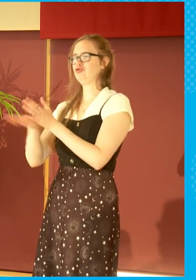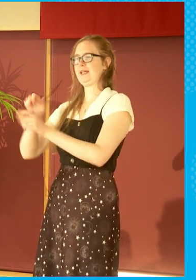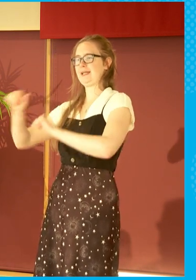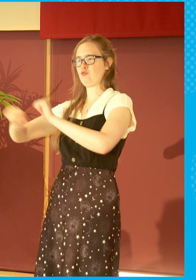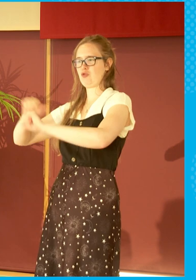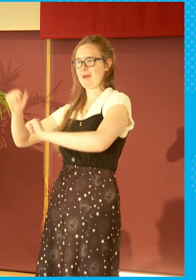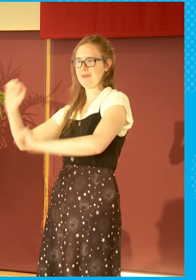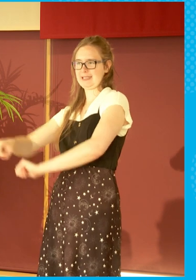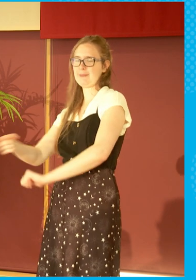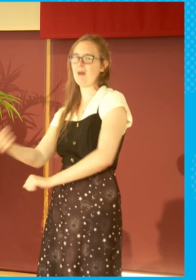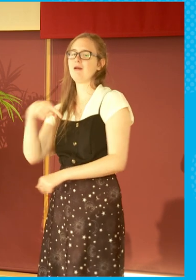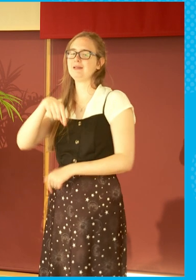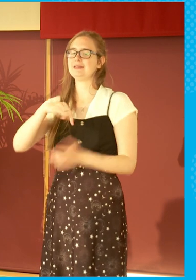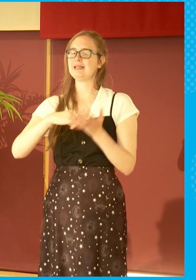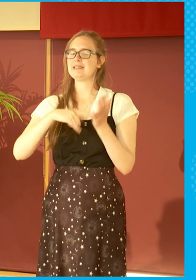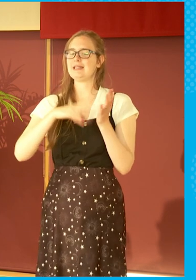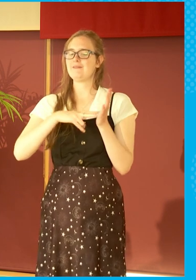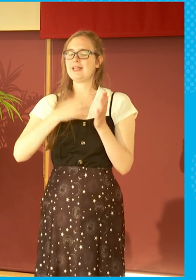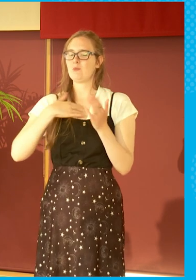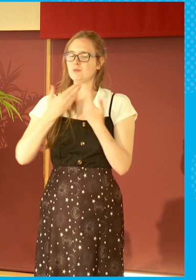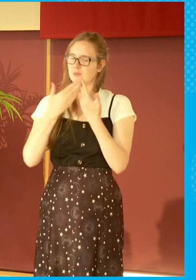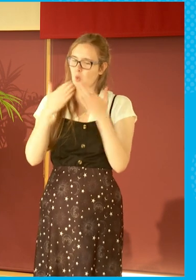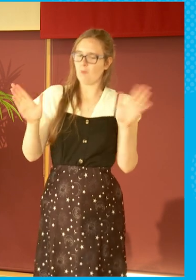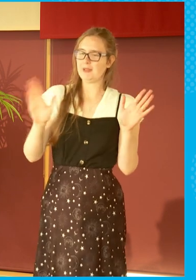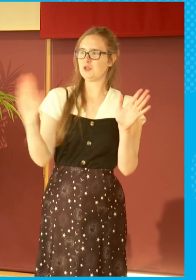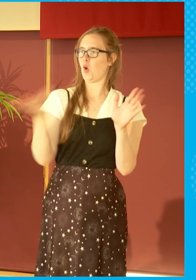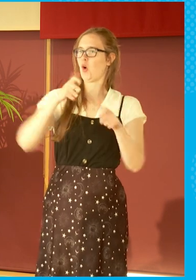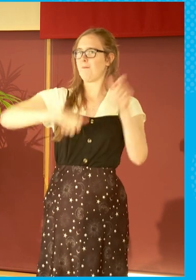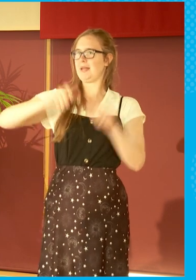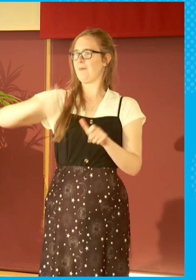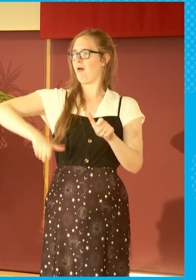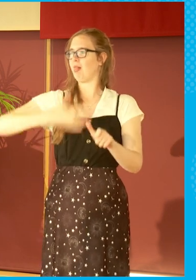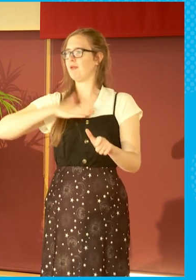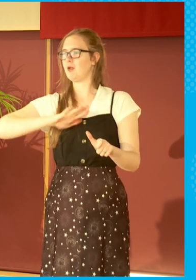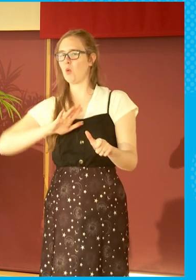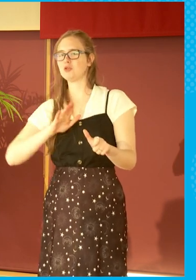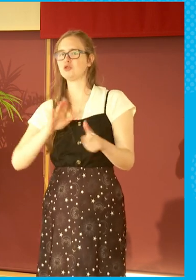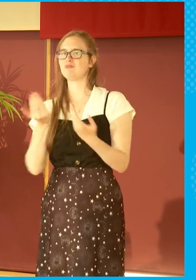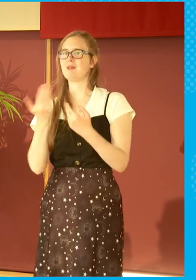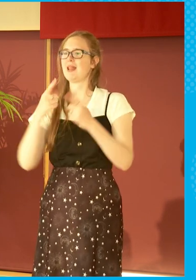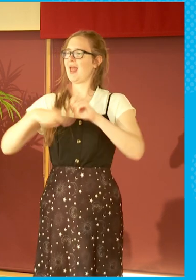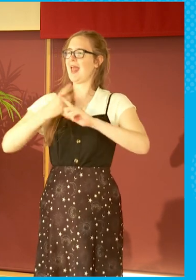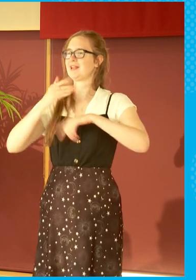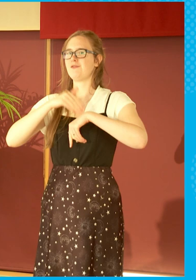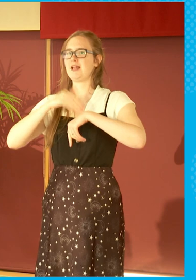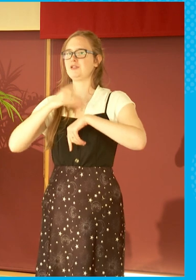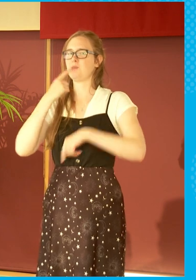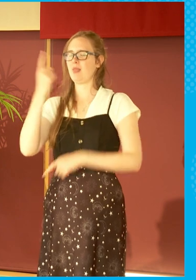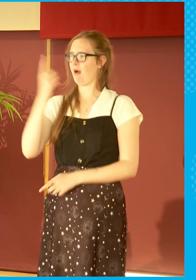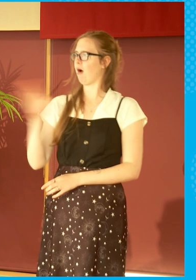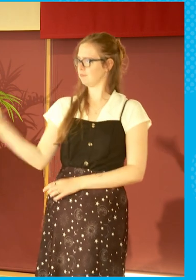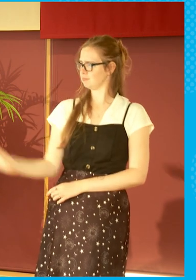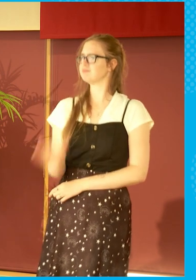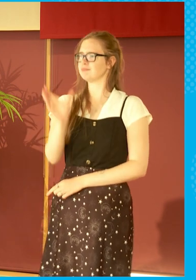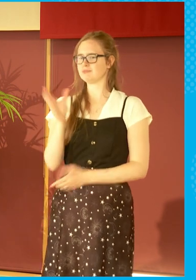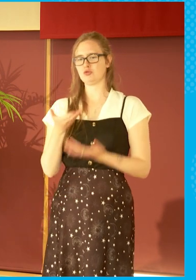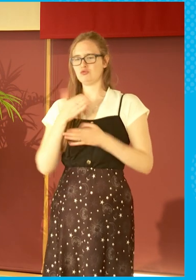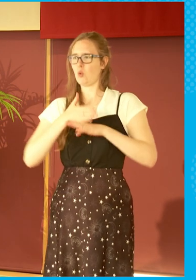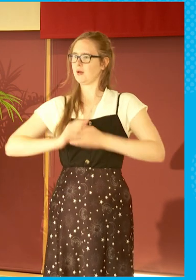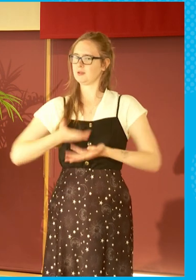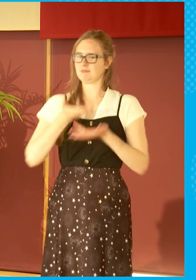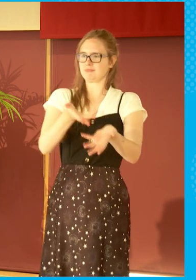there's a conscious effort to ensure that the door is open to others and that when people come in, there is a responsibility when they are in STV.